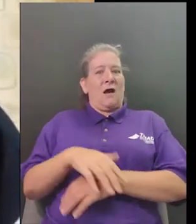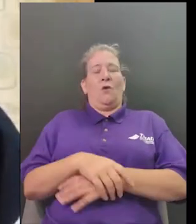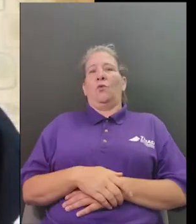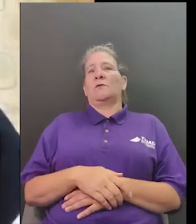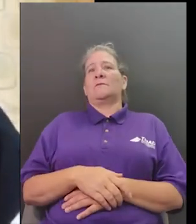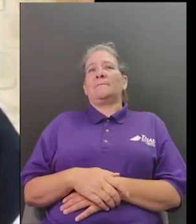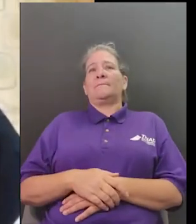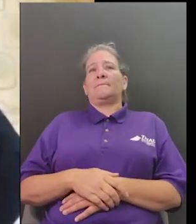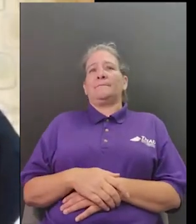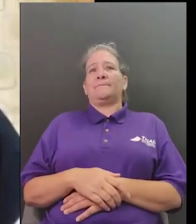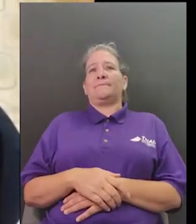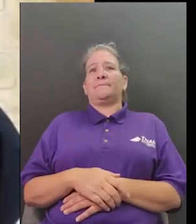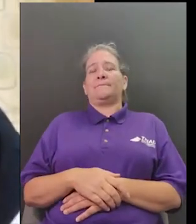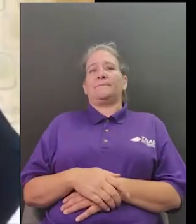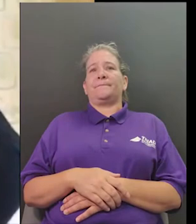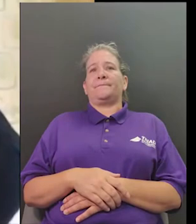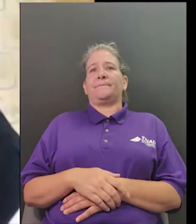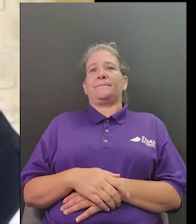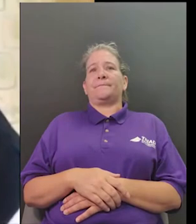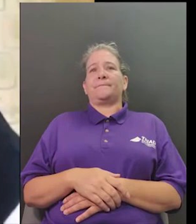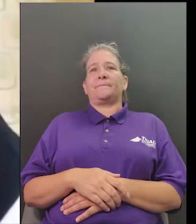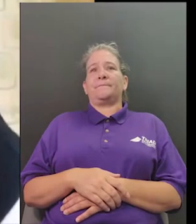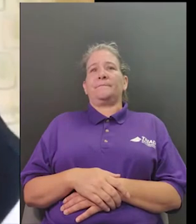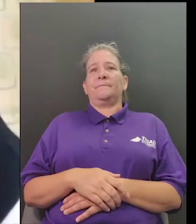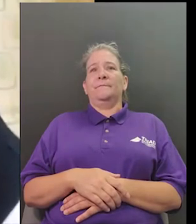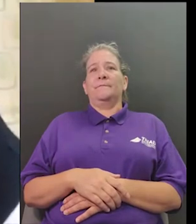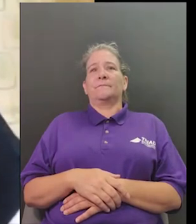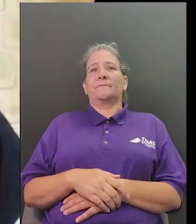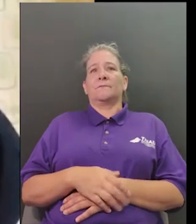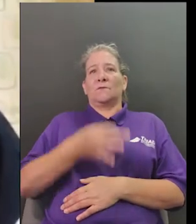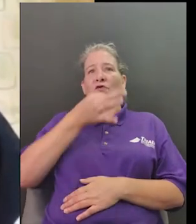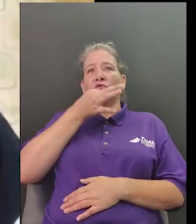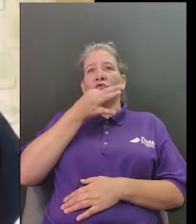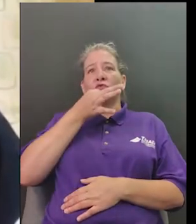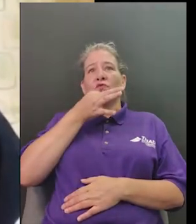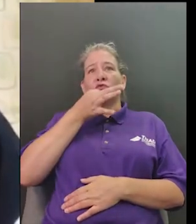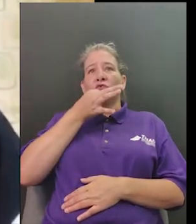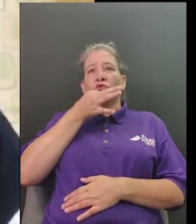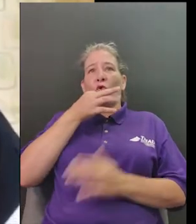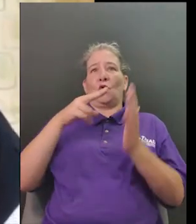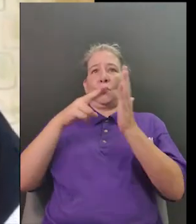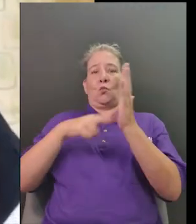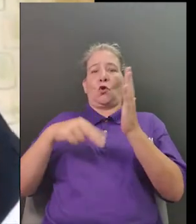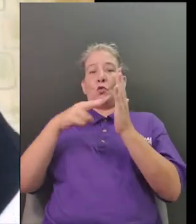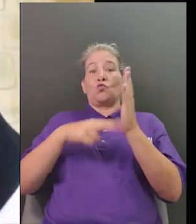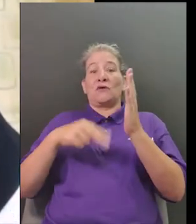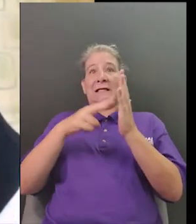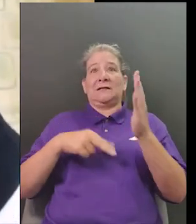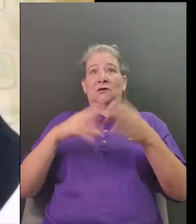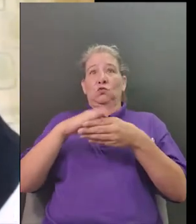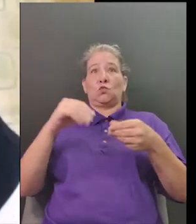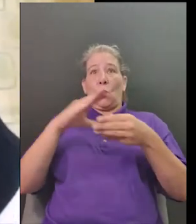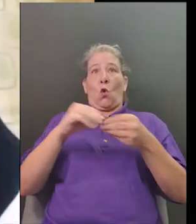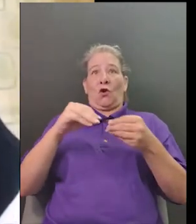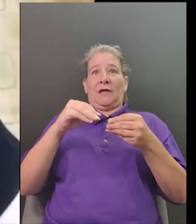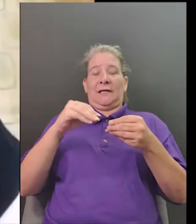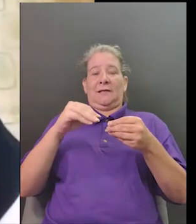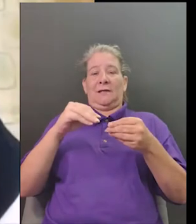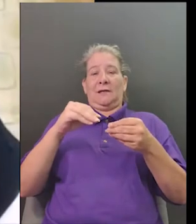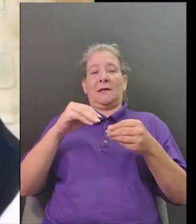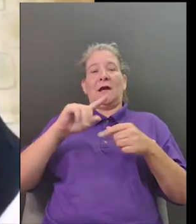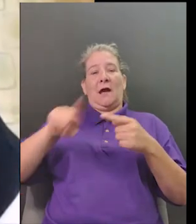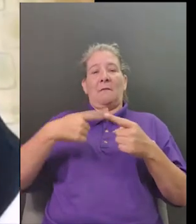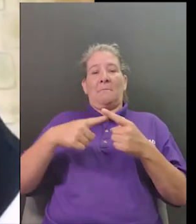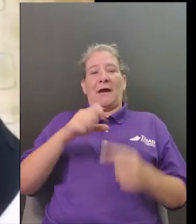paul revere is known pretty well around the country as being a patriot because he traveled by